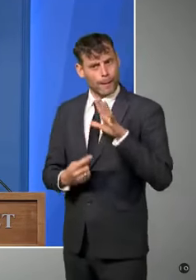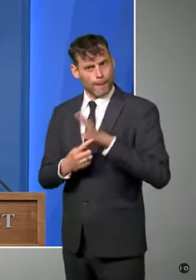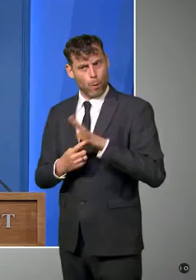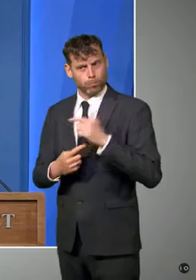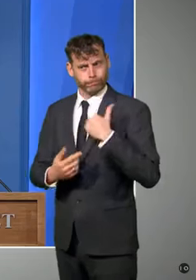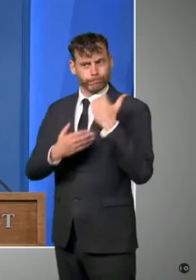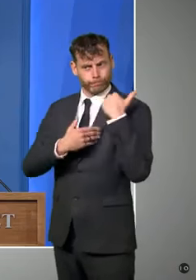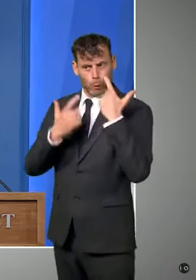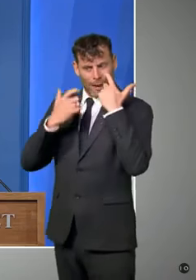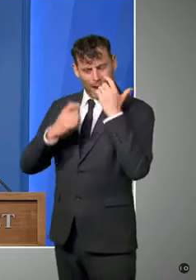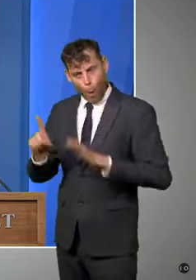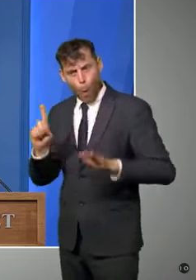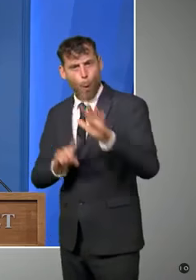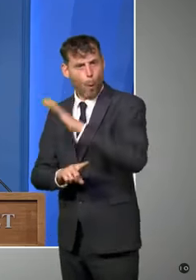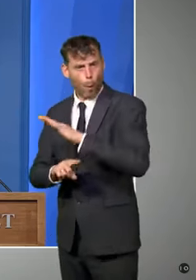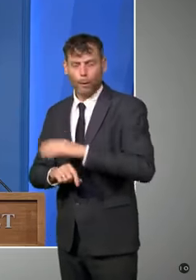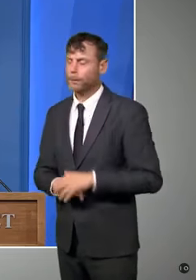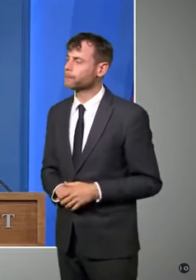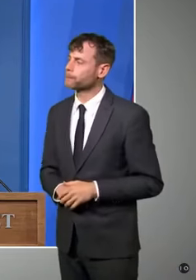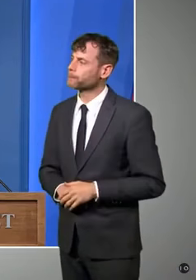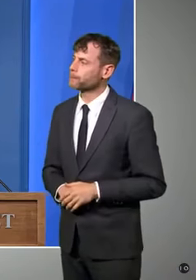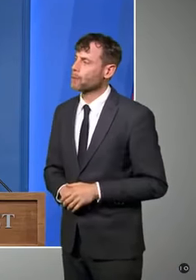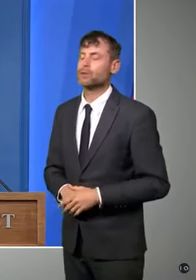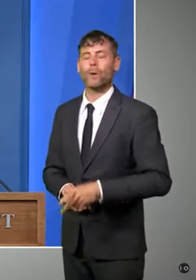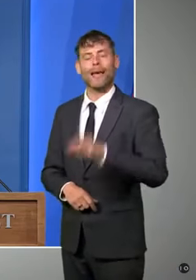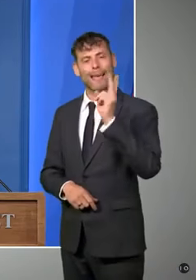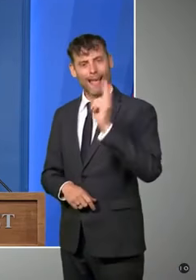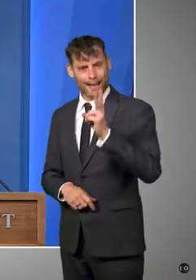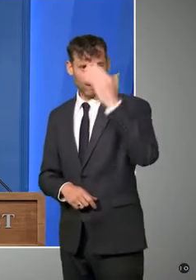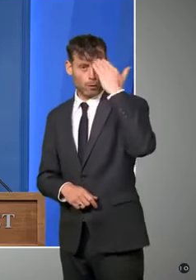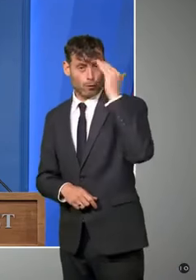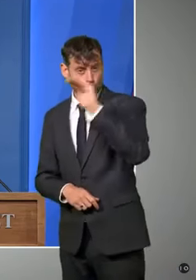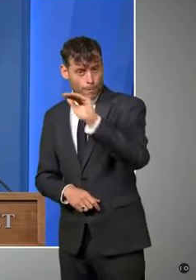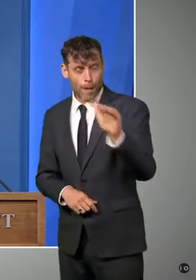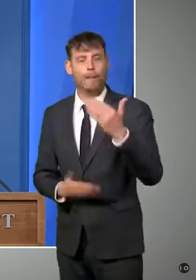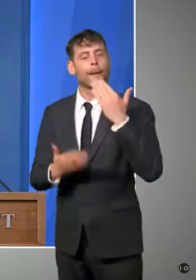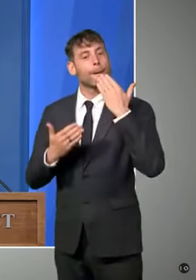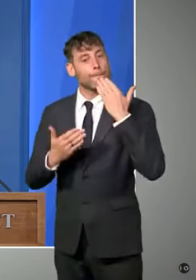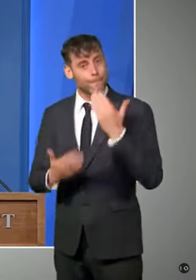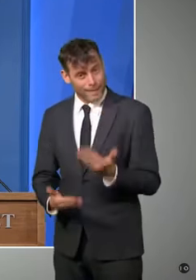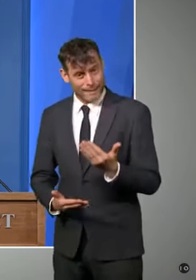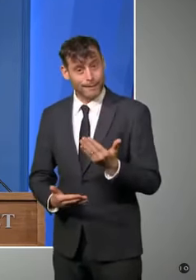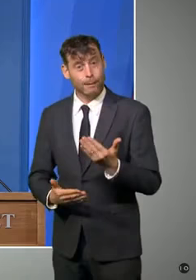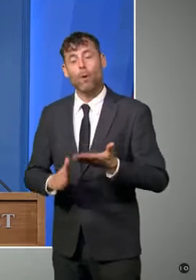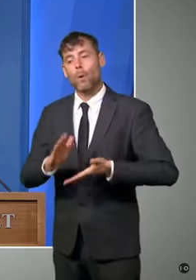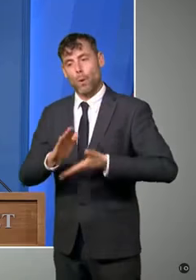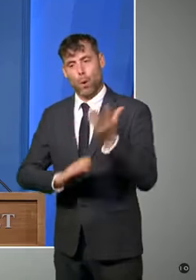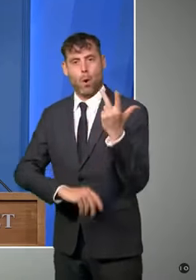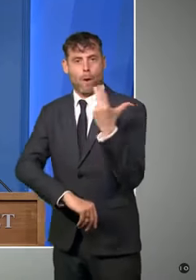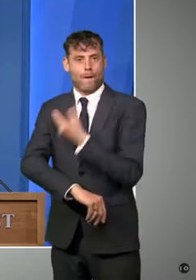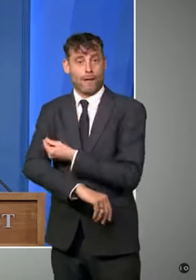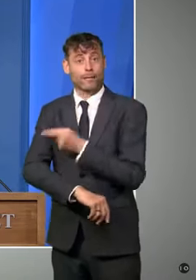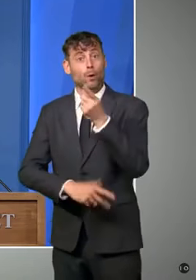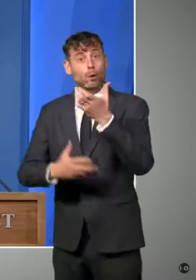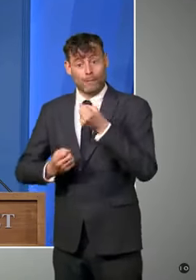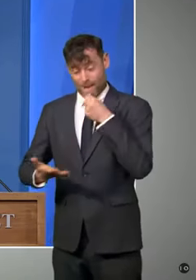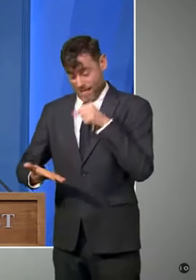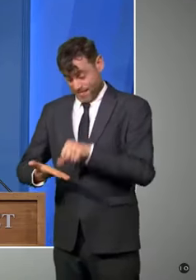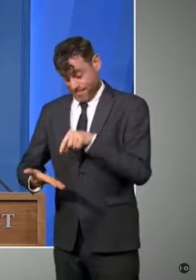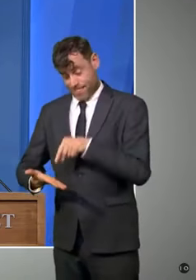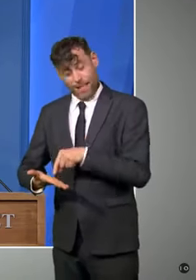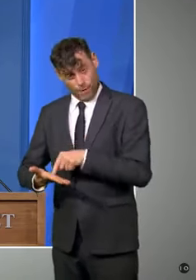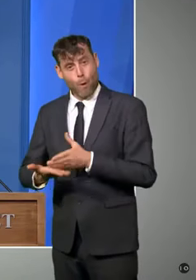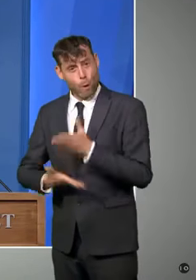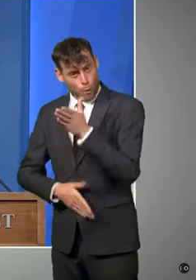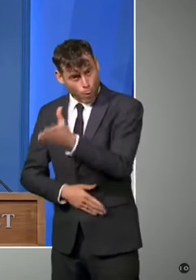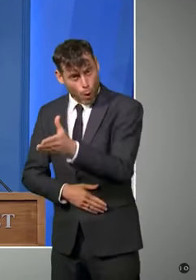vaccinated to protect yourselves and others. So if you're invited to get a vaccine, please come forward. If you're asked or have the symptoms to